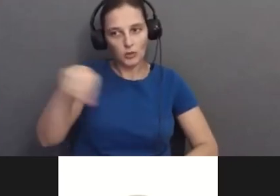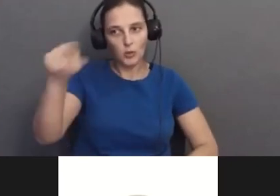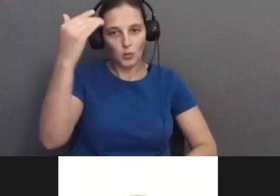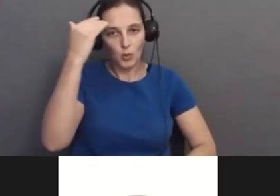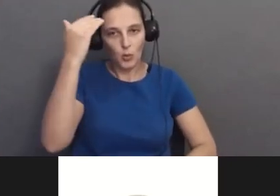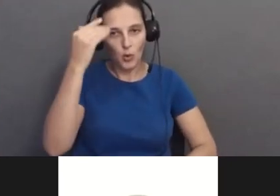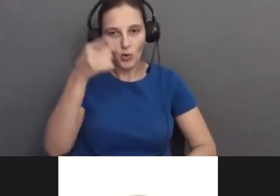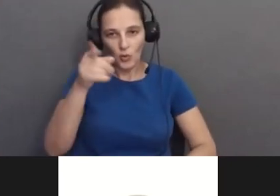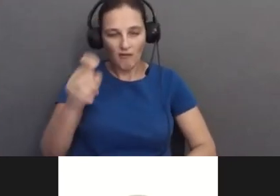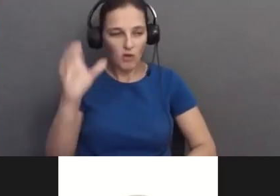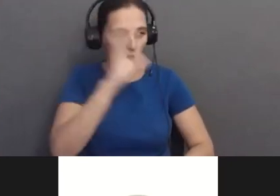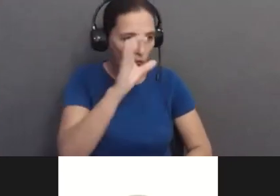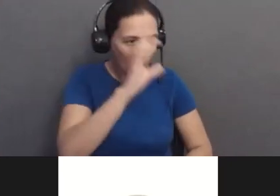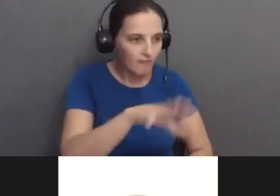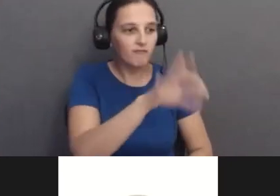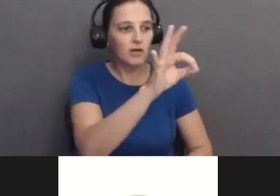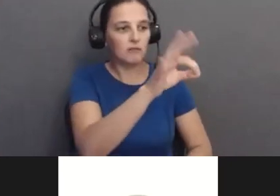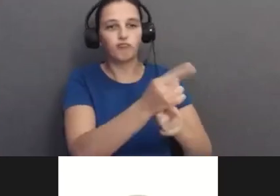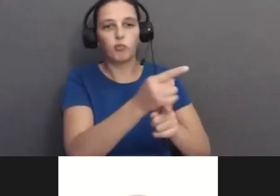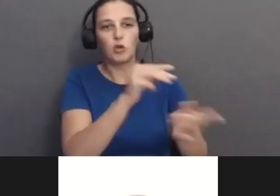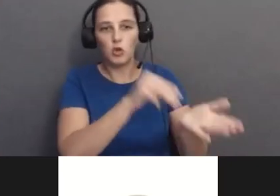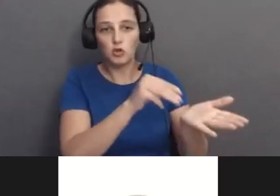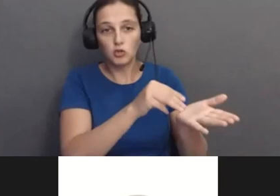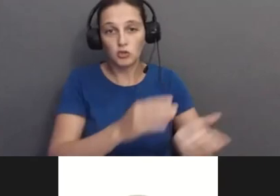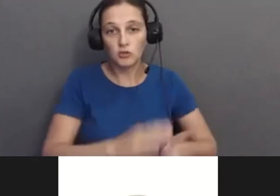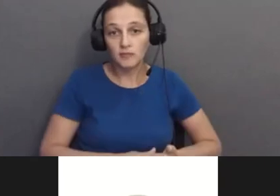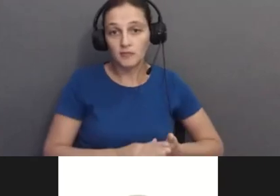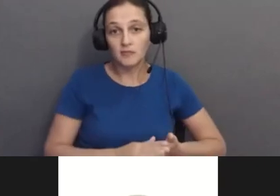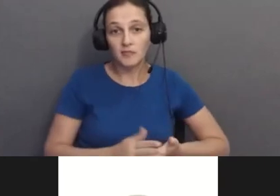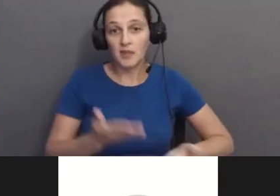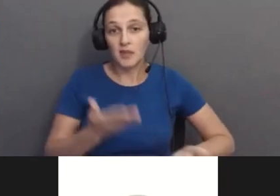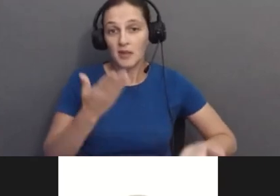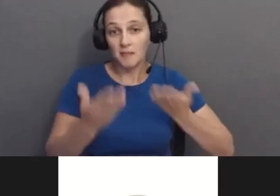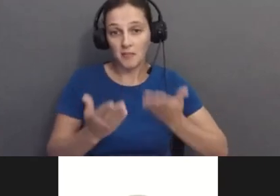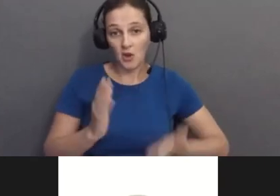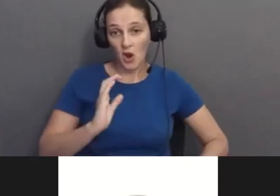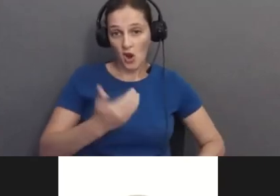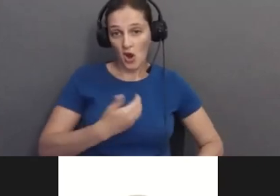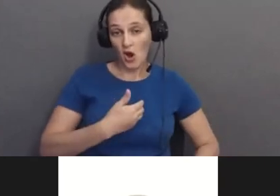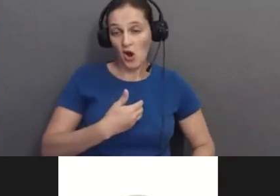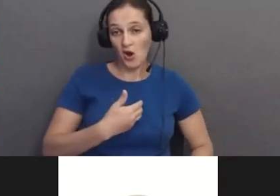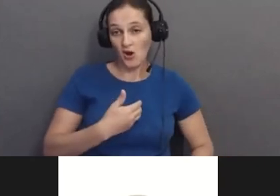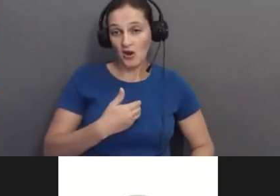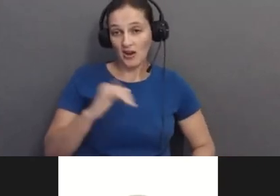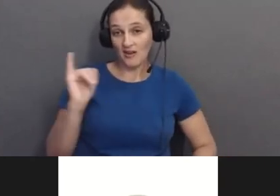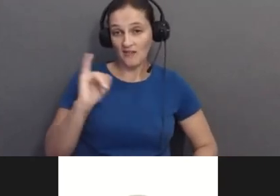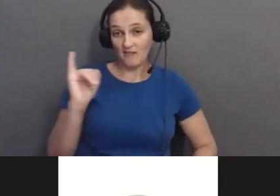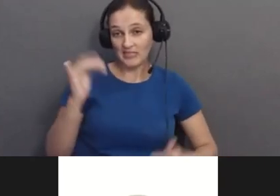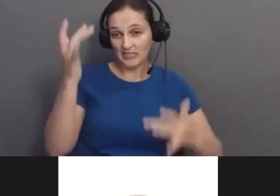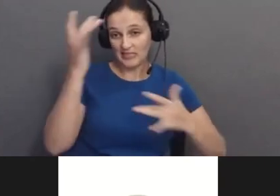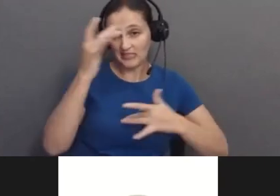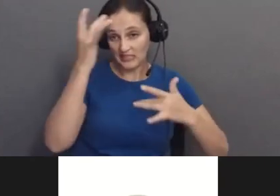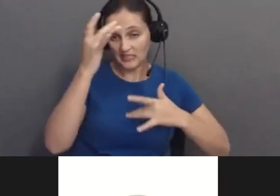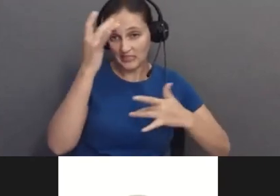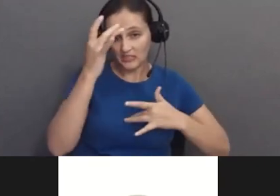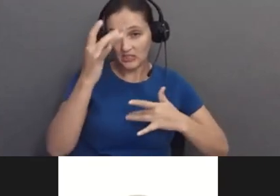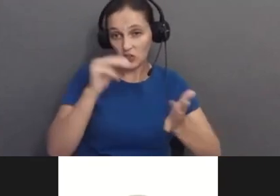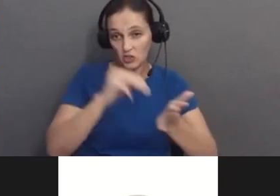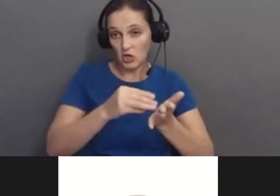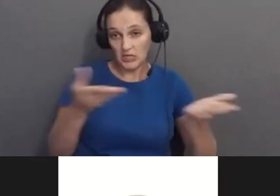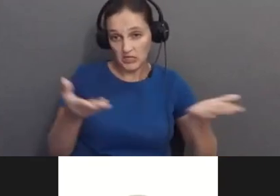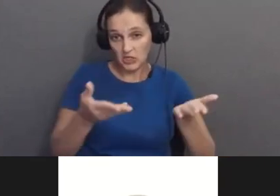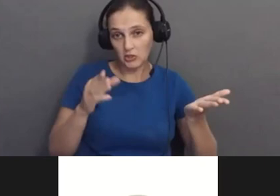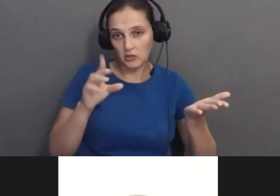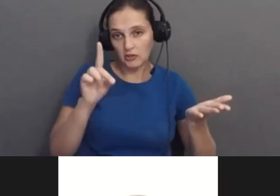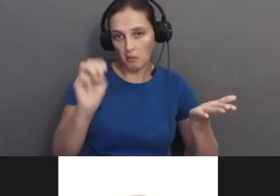whether that's, I mean, our infectious disease doctor was at Blank in Des Moines, but I know that there's infectious